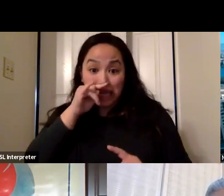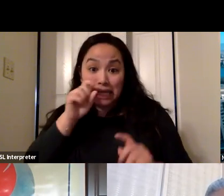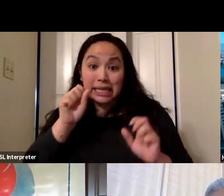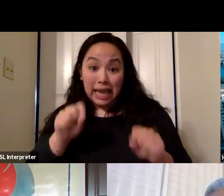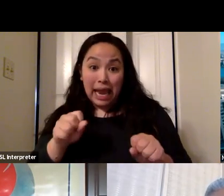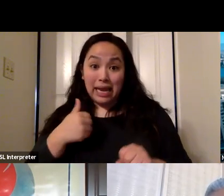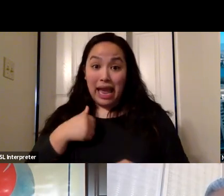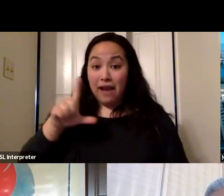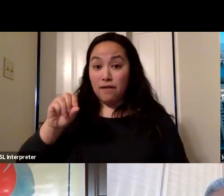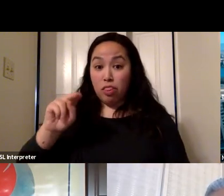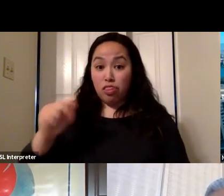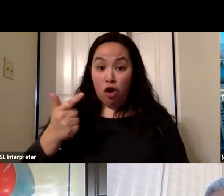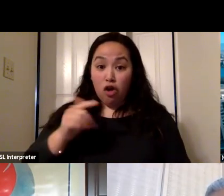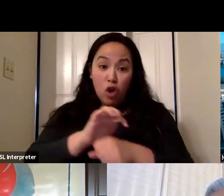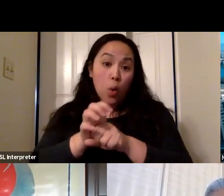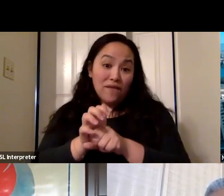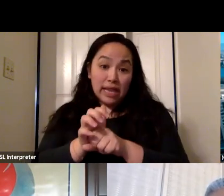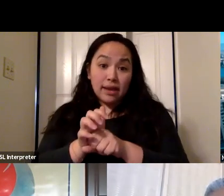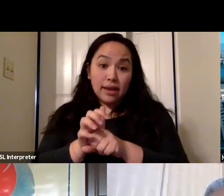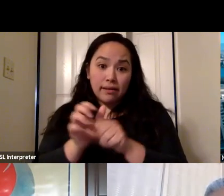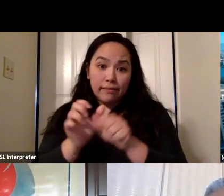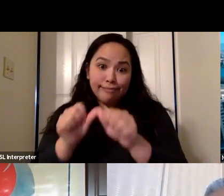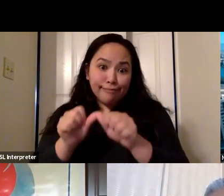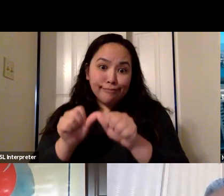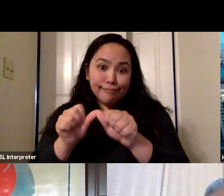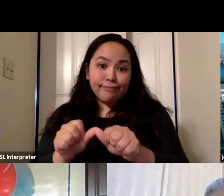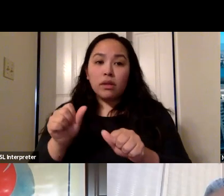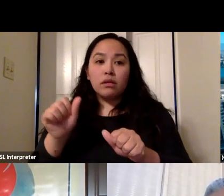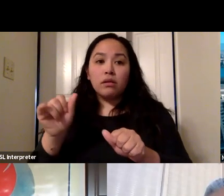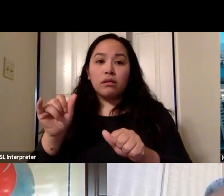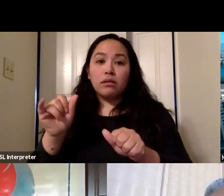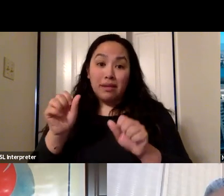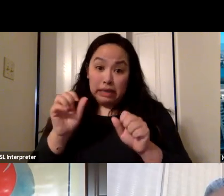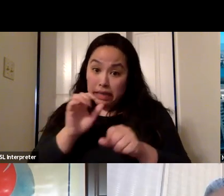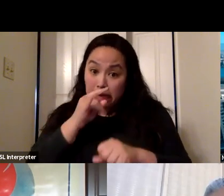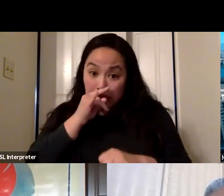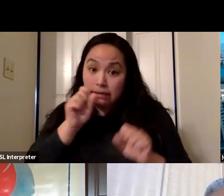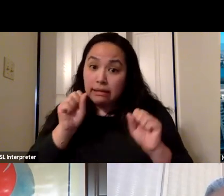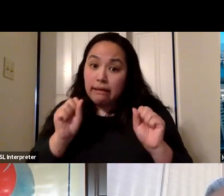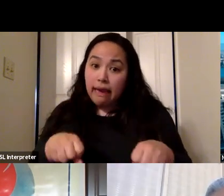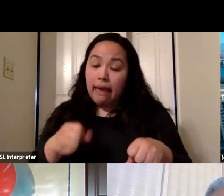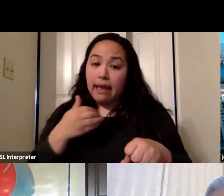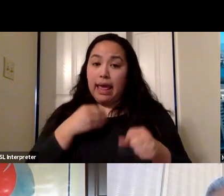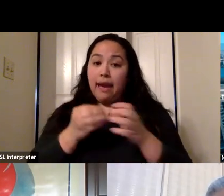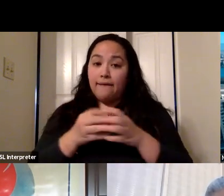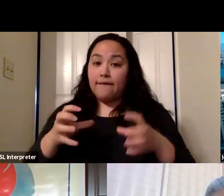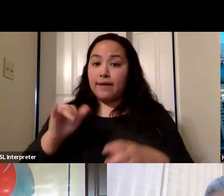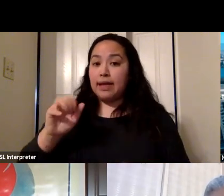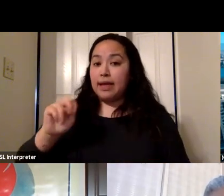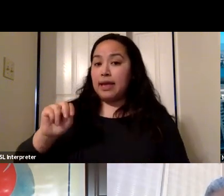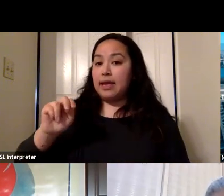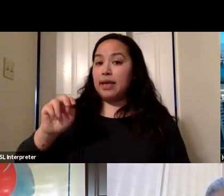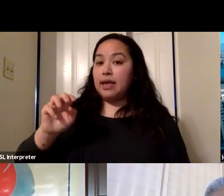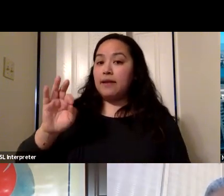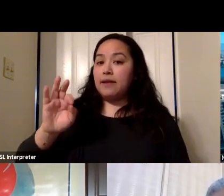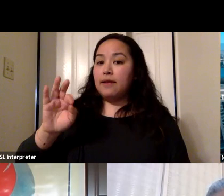COVID just like adults and maybe even at the same rate as adults. Kids can get inflammatory conditions as